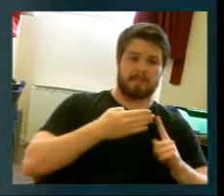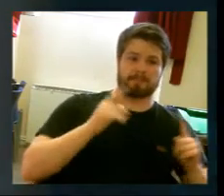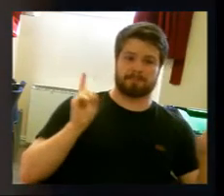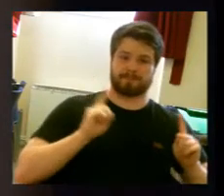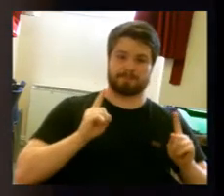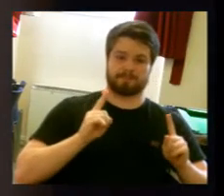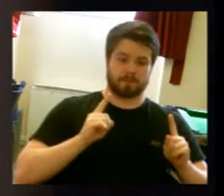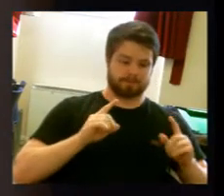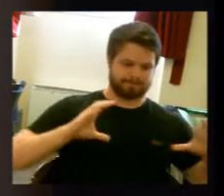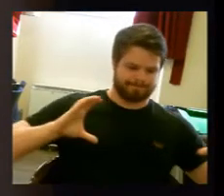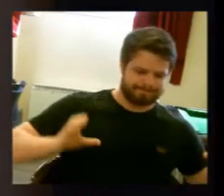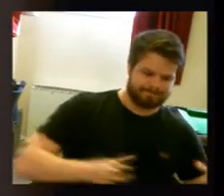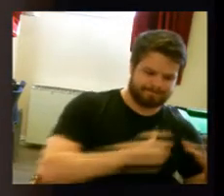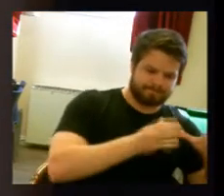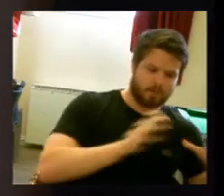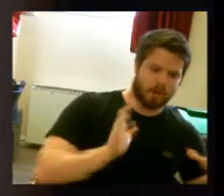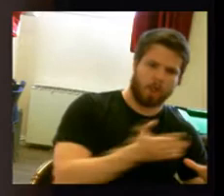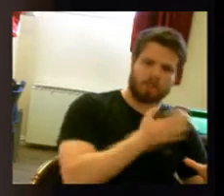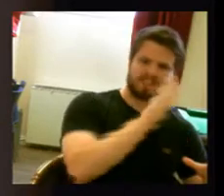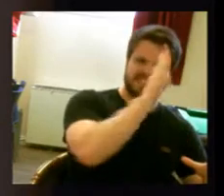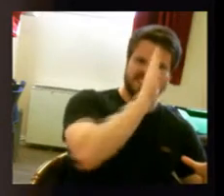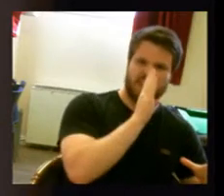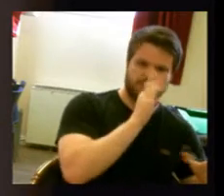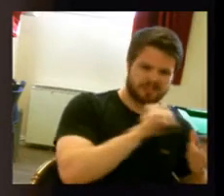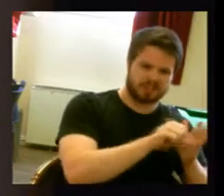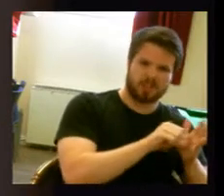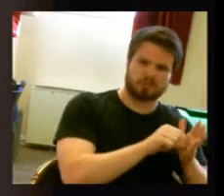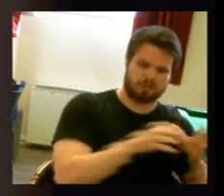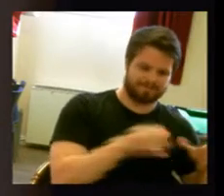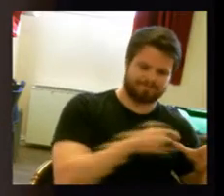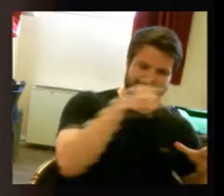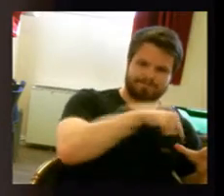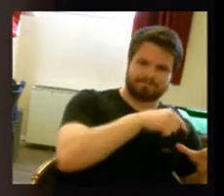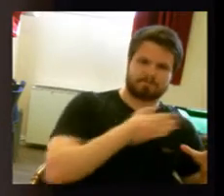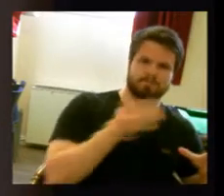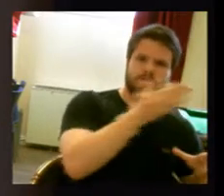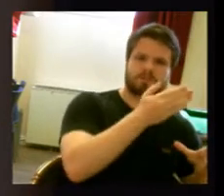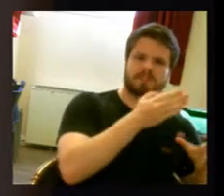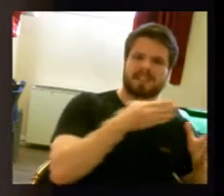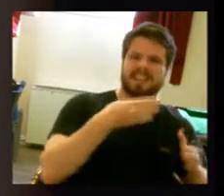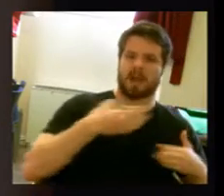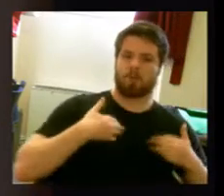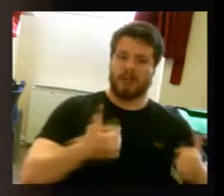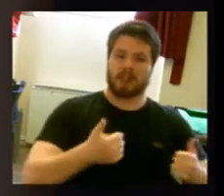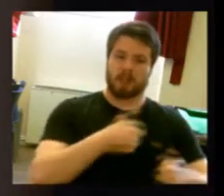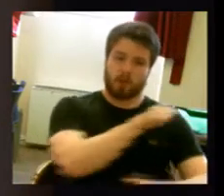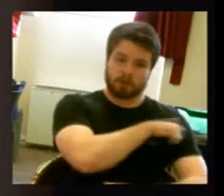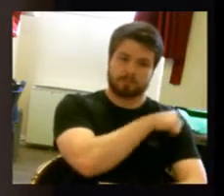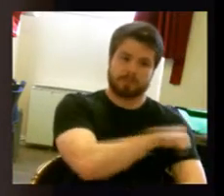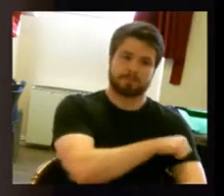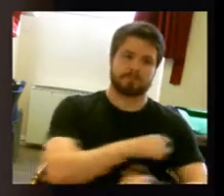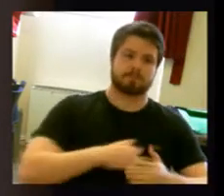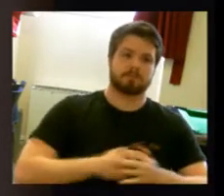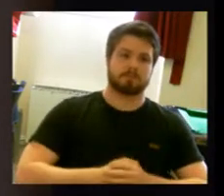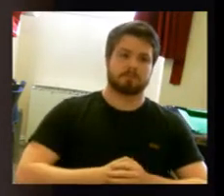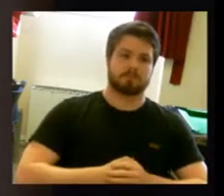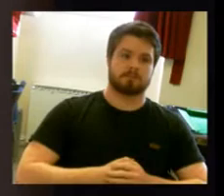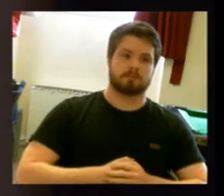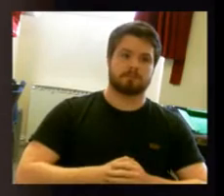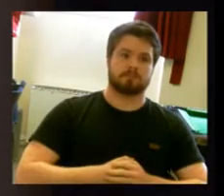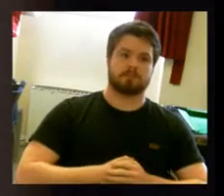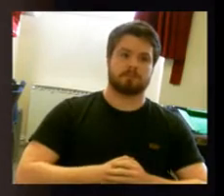These proposals affect scheduled and unscheduled surgical care. With respect to the